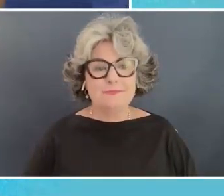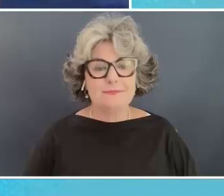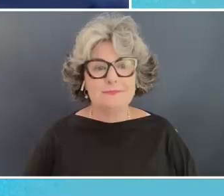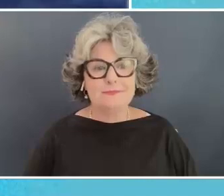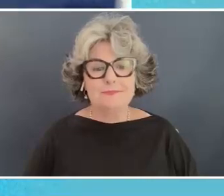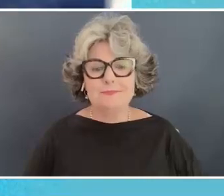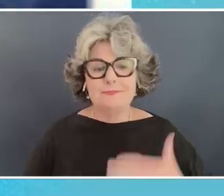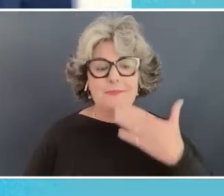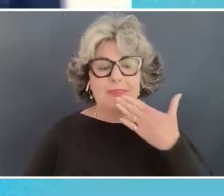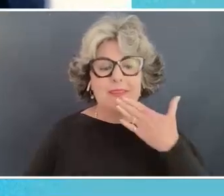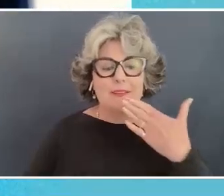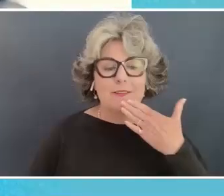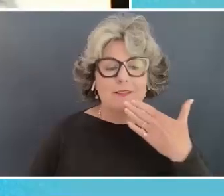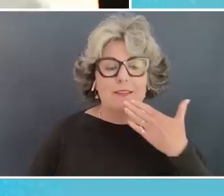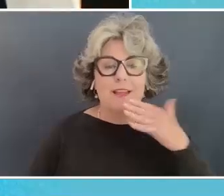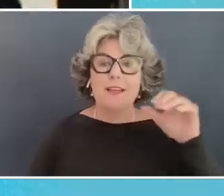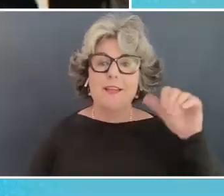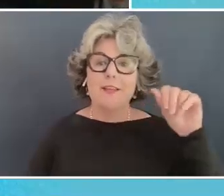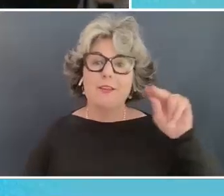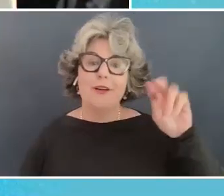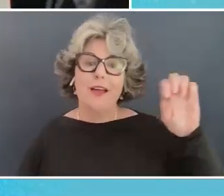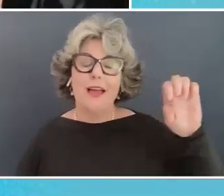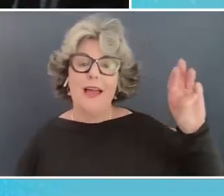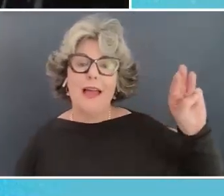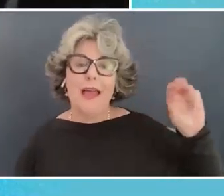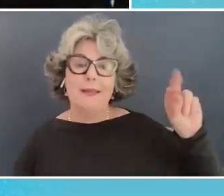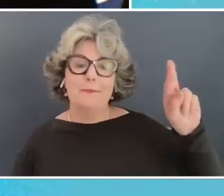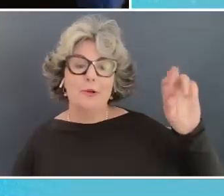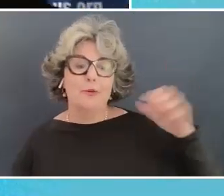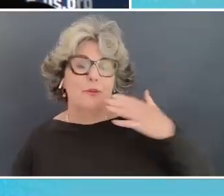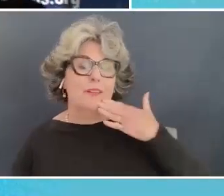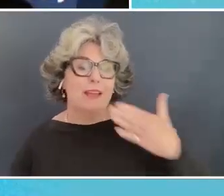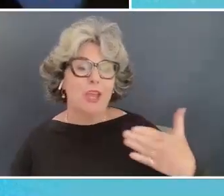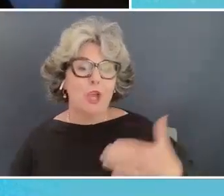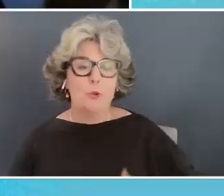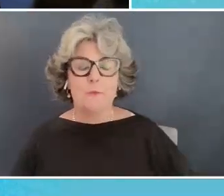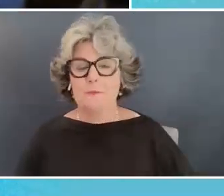i'm gonna take this off thank you